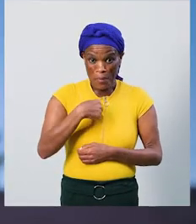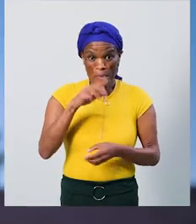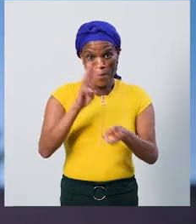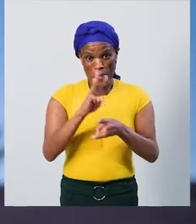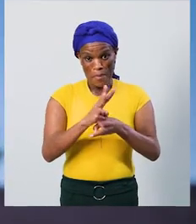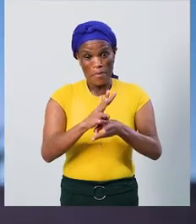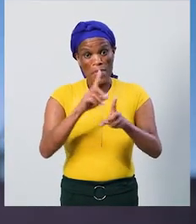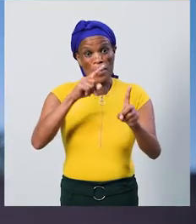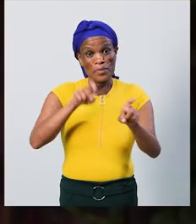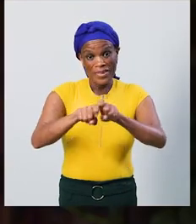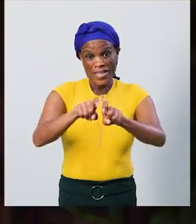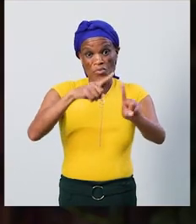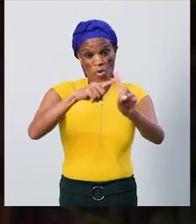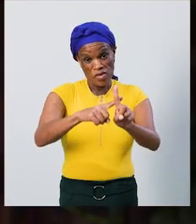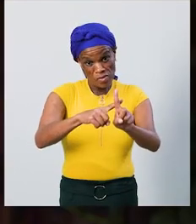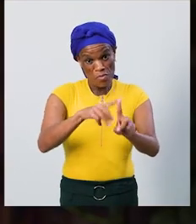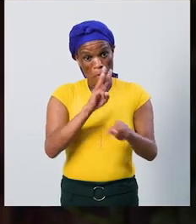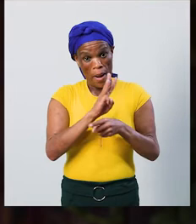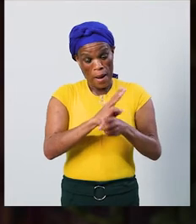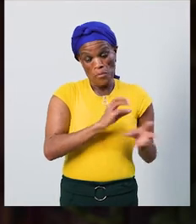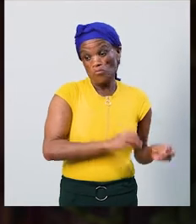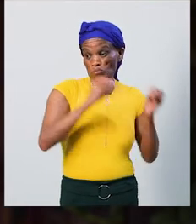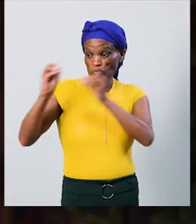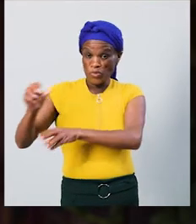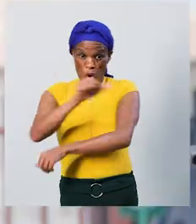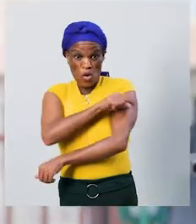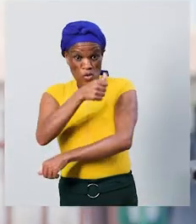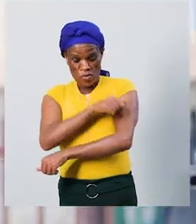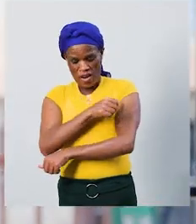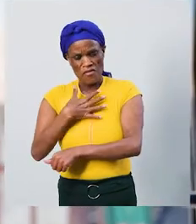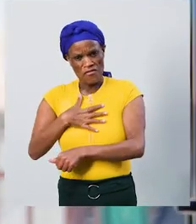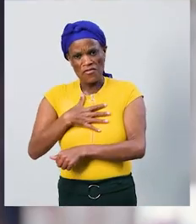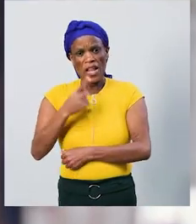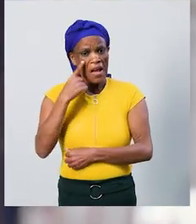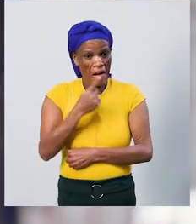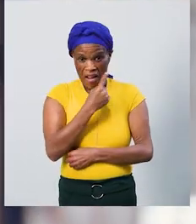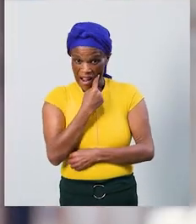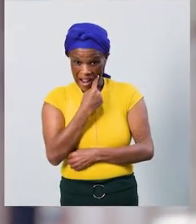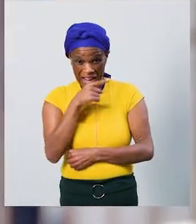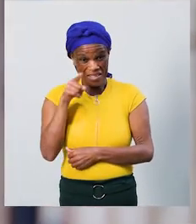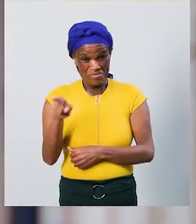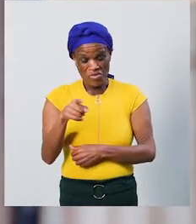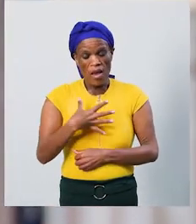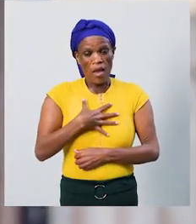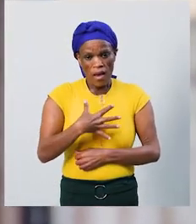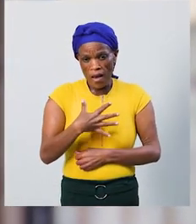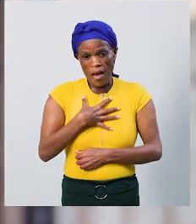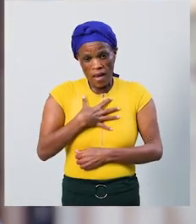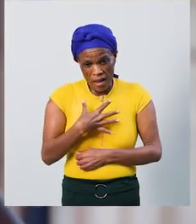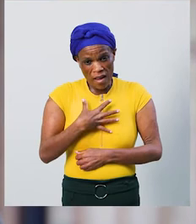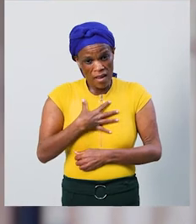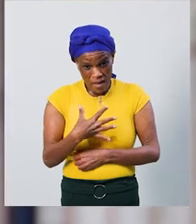positive. She went to the hospital. I wanted to cry. She had shortness of breath.